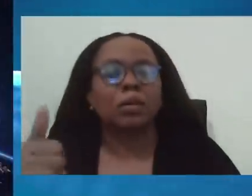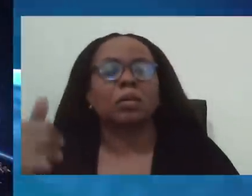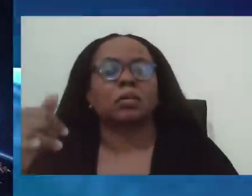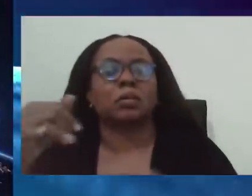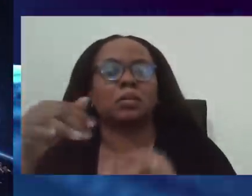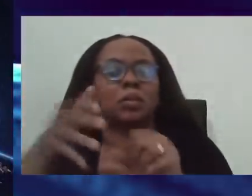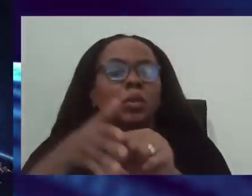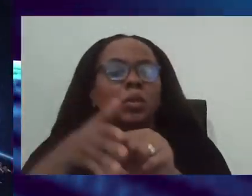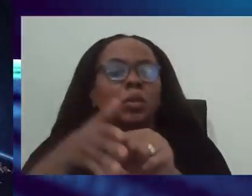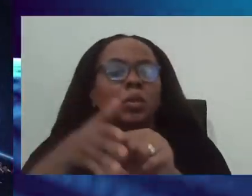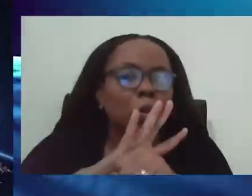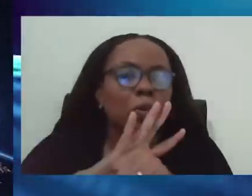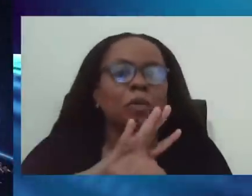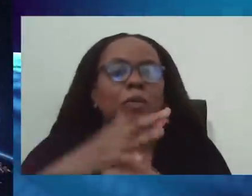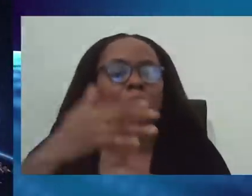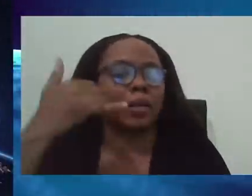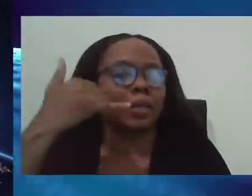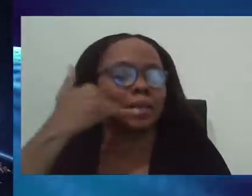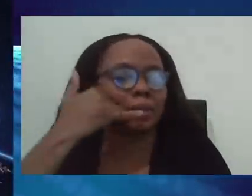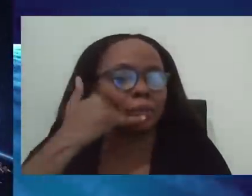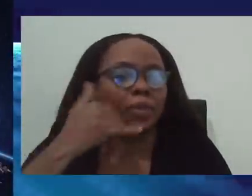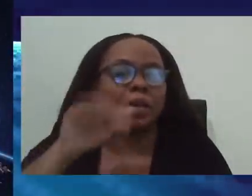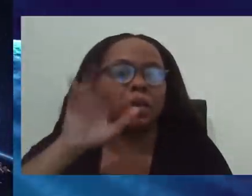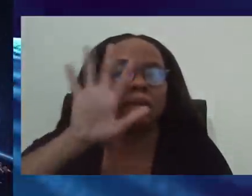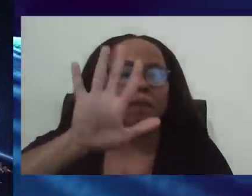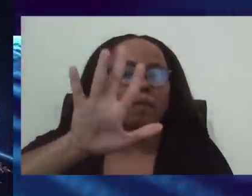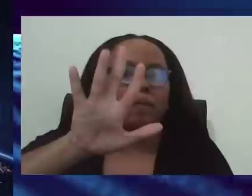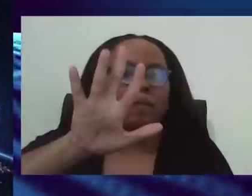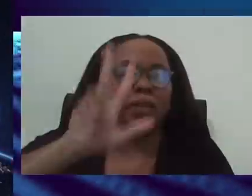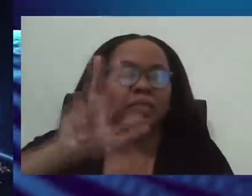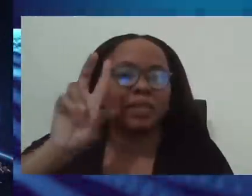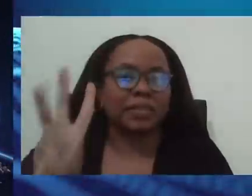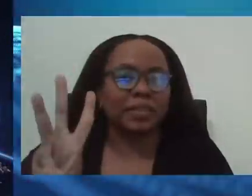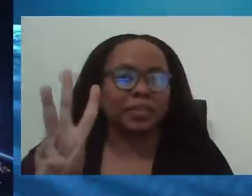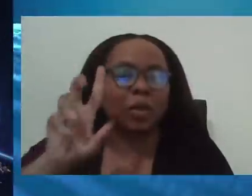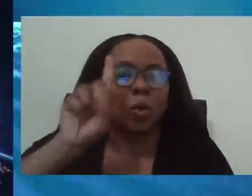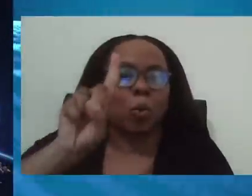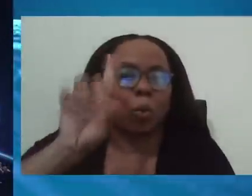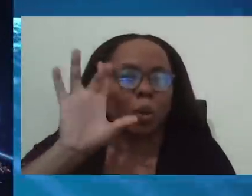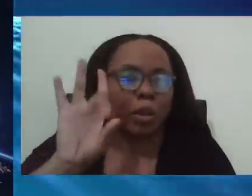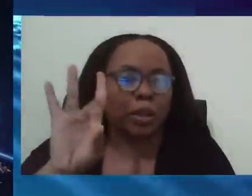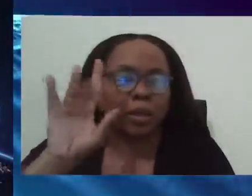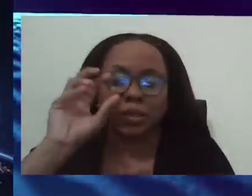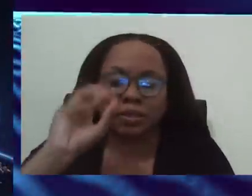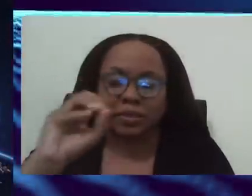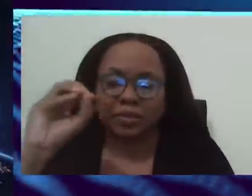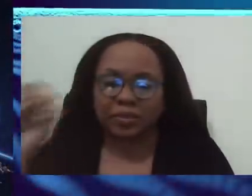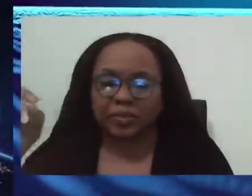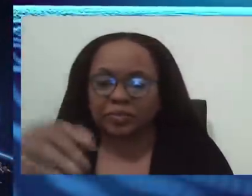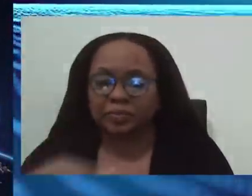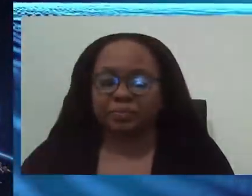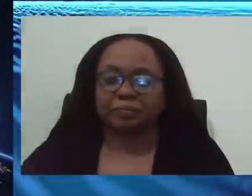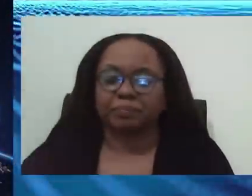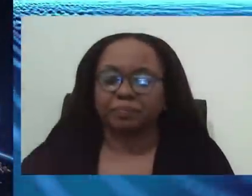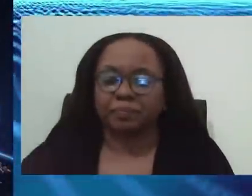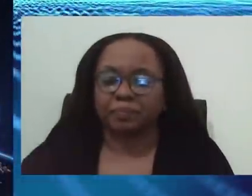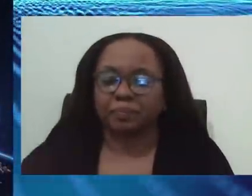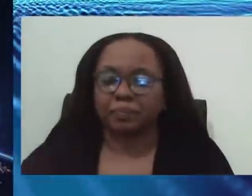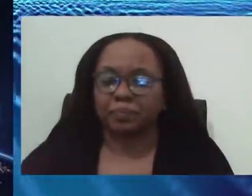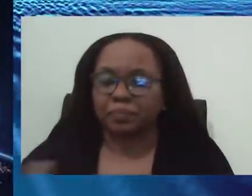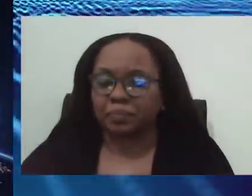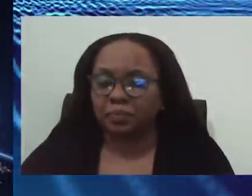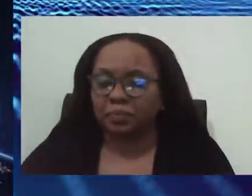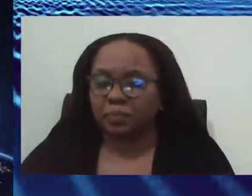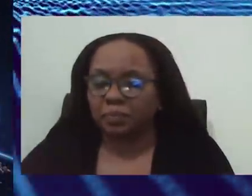COVID positive persons. This number is 536-1800. There are persons there who can ask the